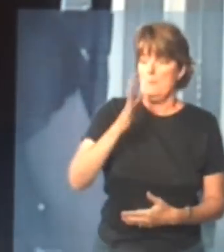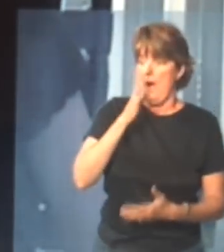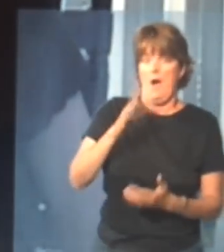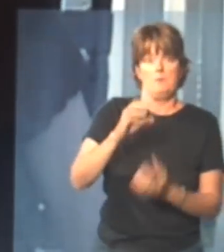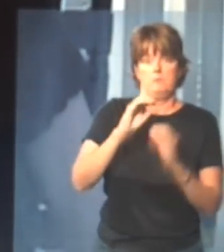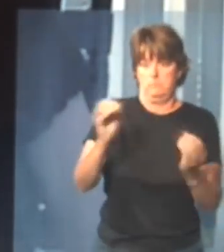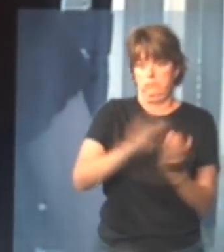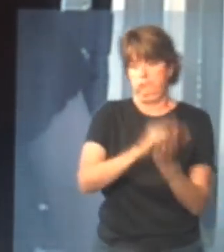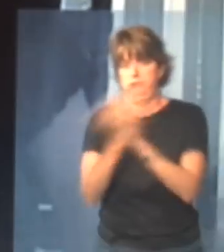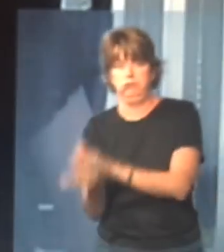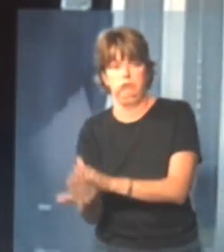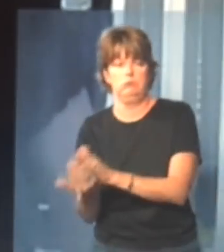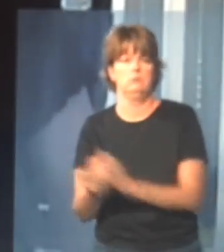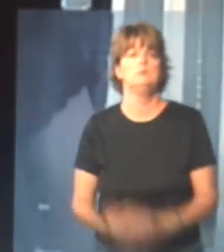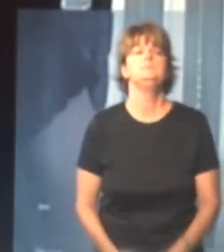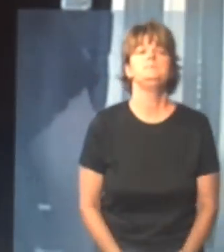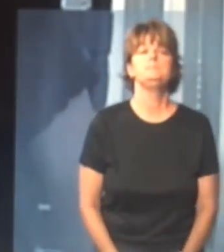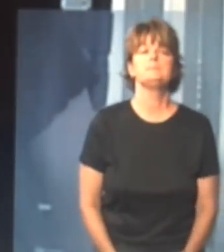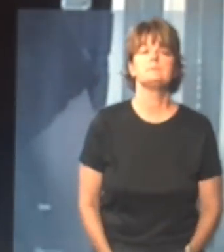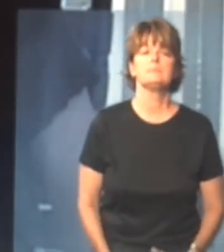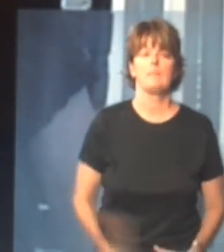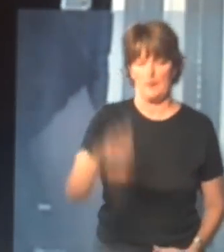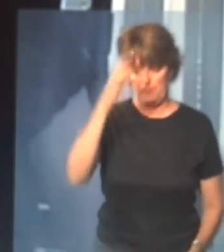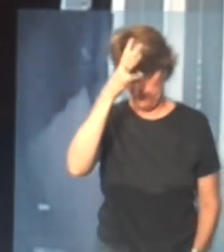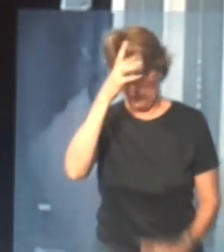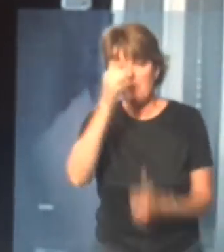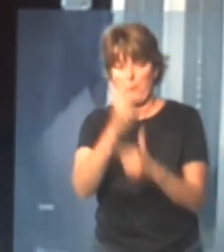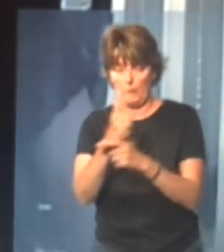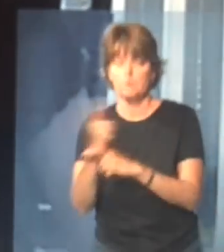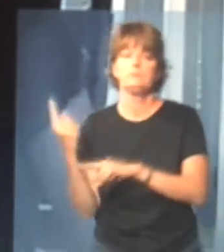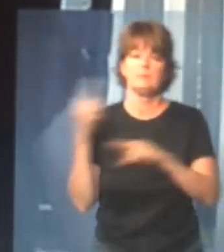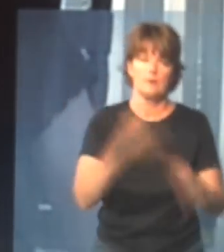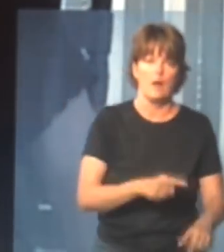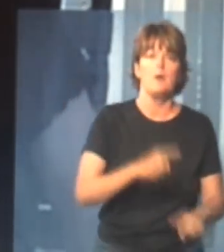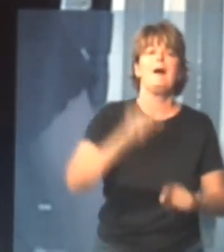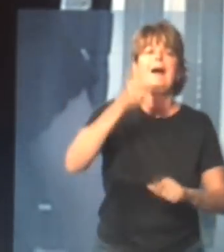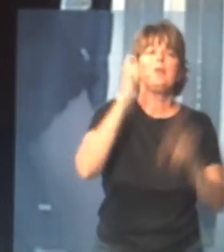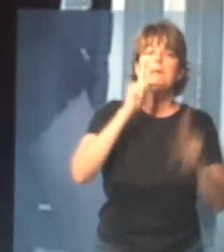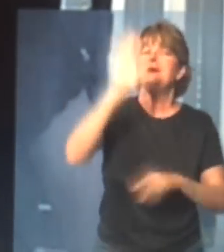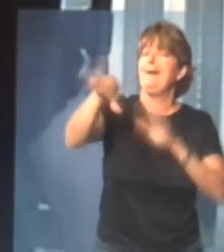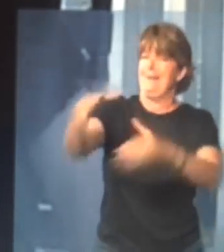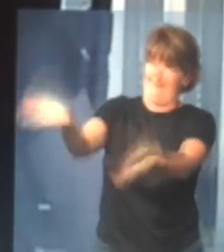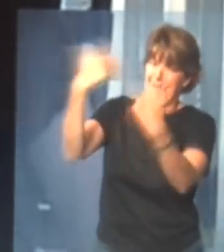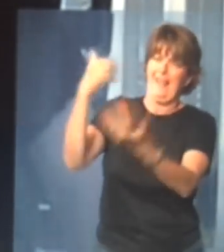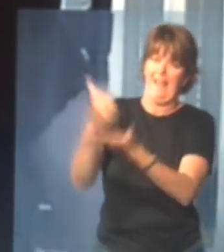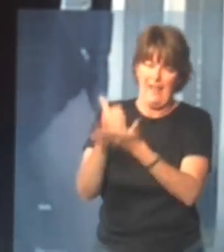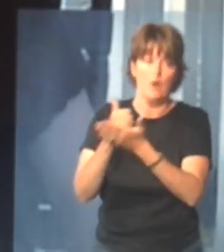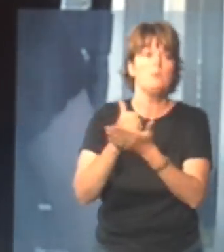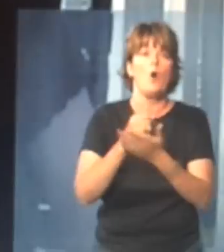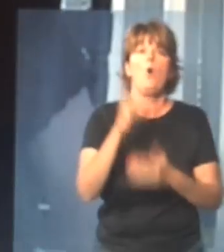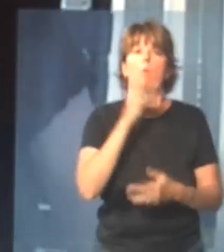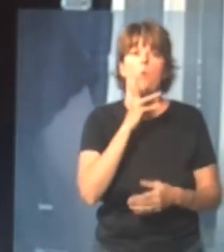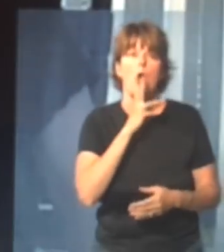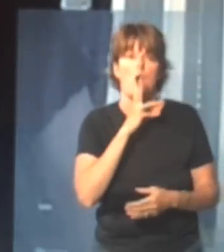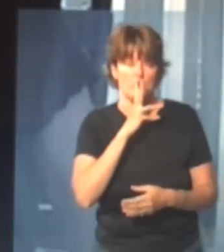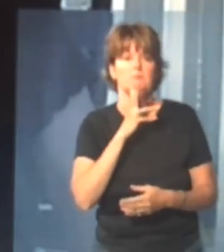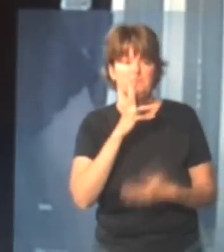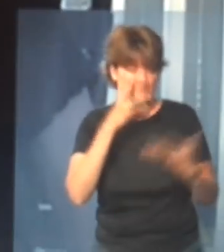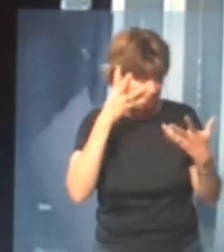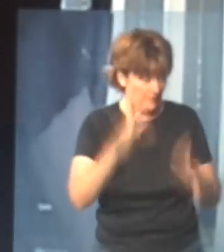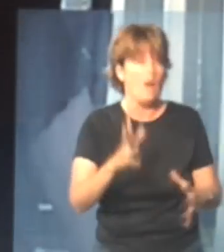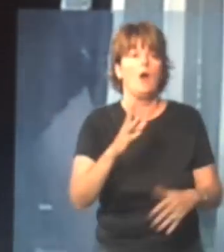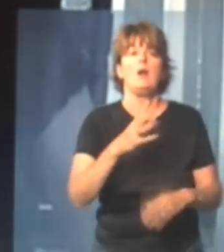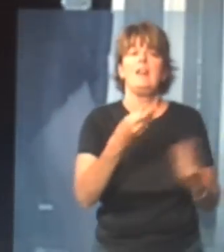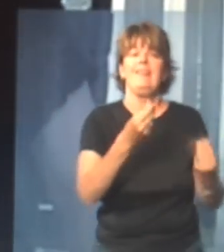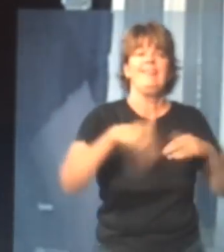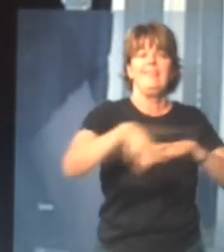why he was trying to save us, and so my brother comes over, and he gets the people to come to help, you know, and they get us out of the water, and I'm standing there on the